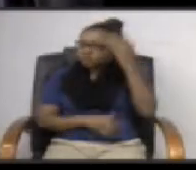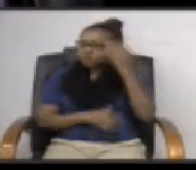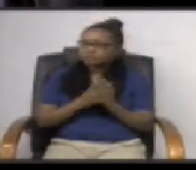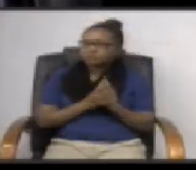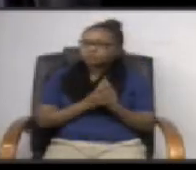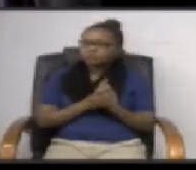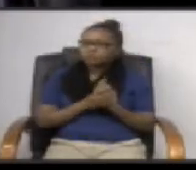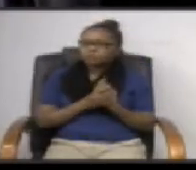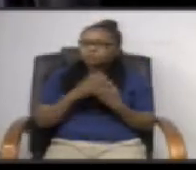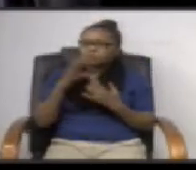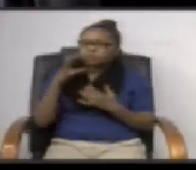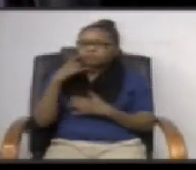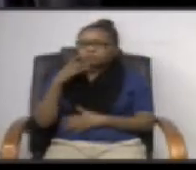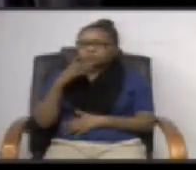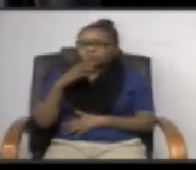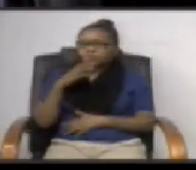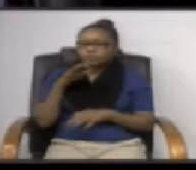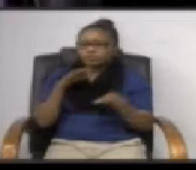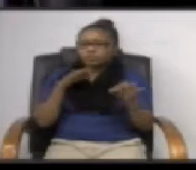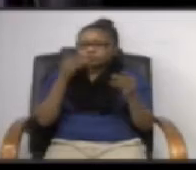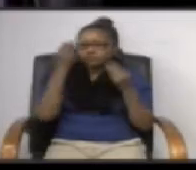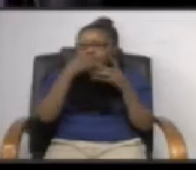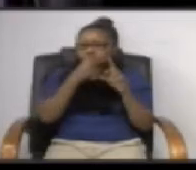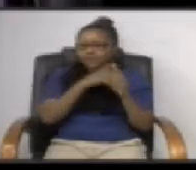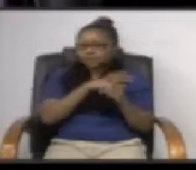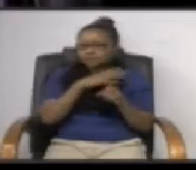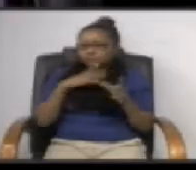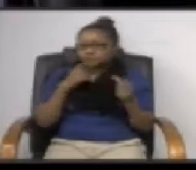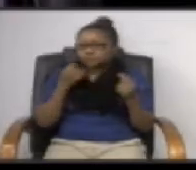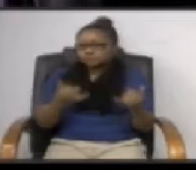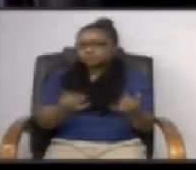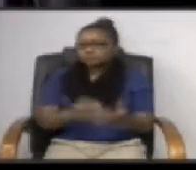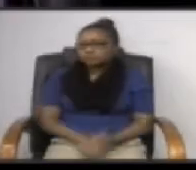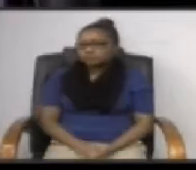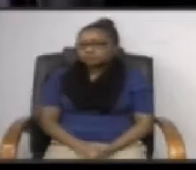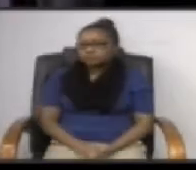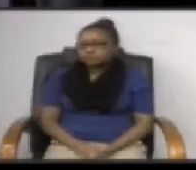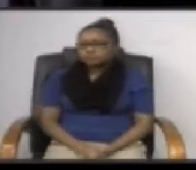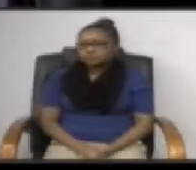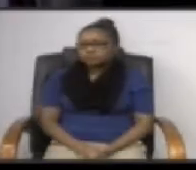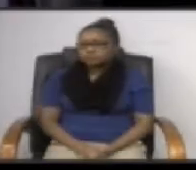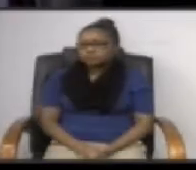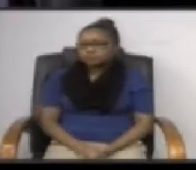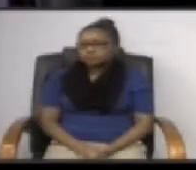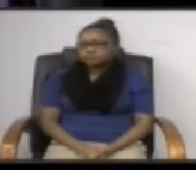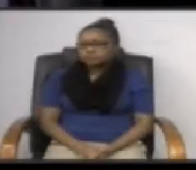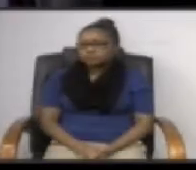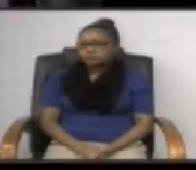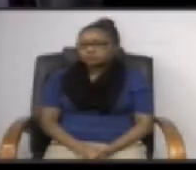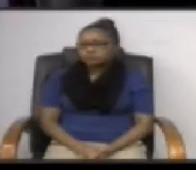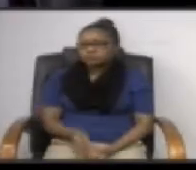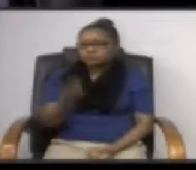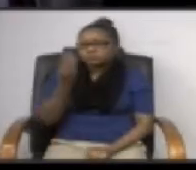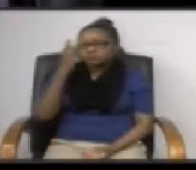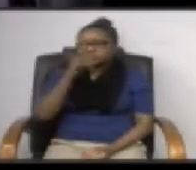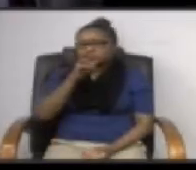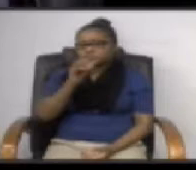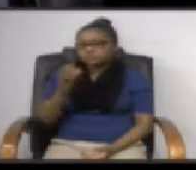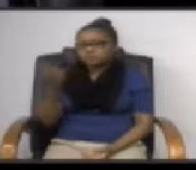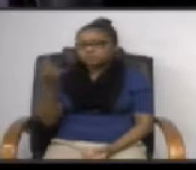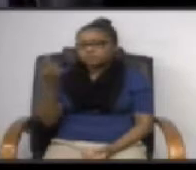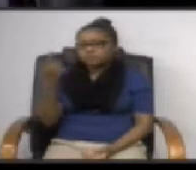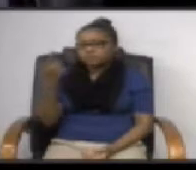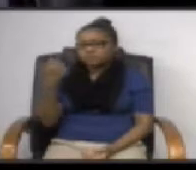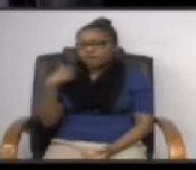on what to do about this issue and once again i would like to note that back in 2011 i actually